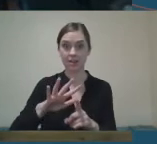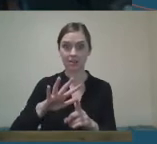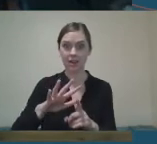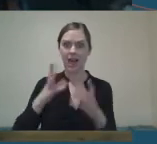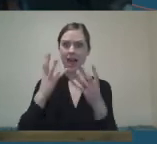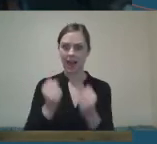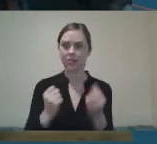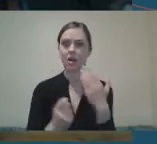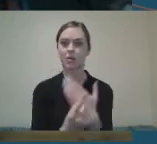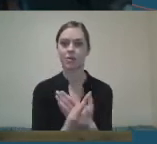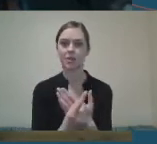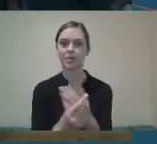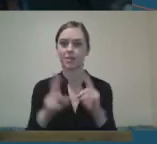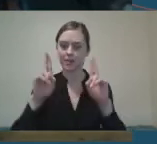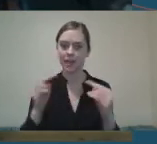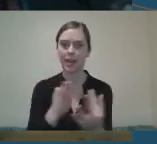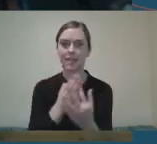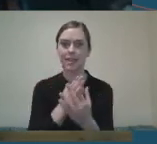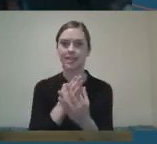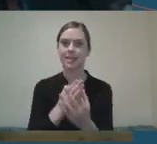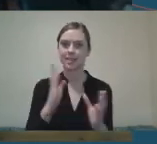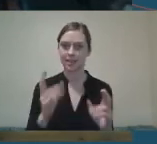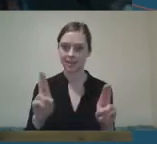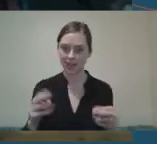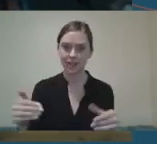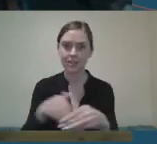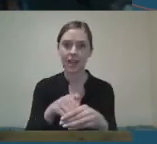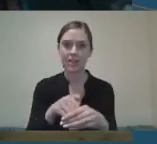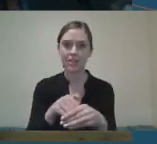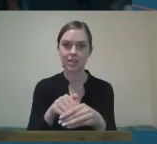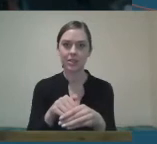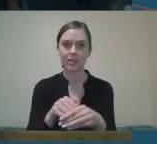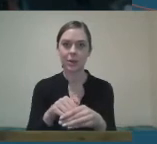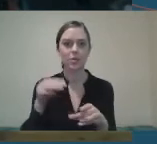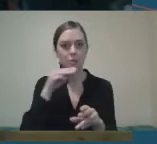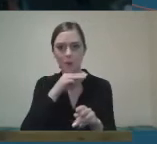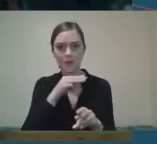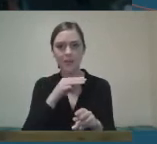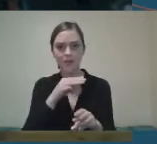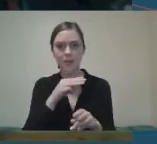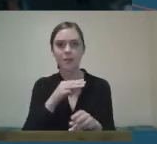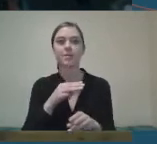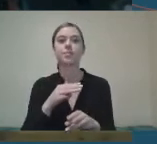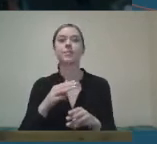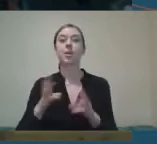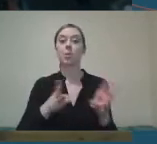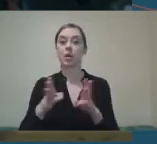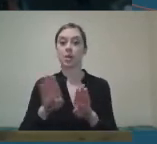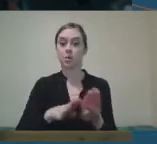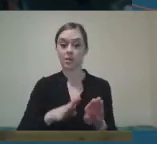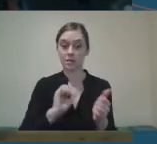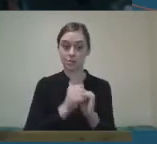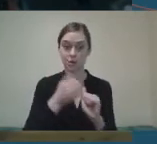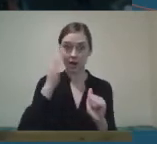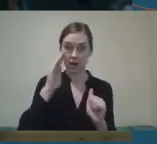and to engage. So we have been working for a good number of years with Sport Ireland supporting